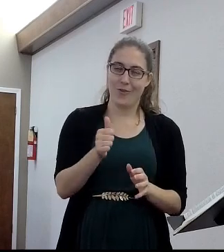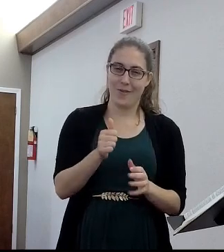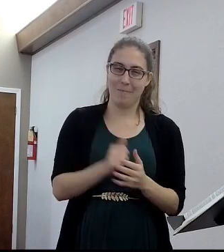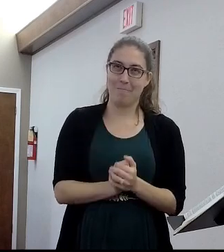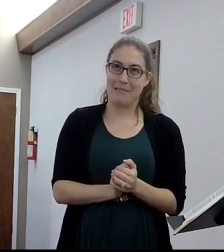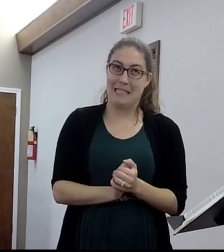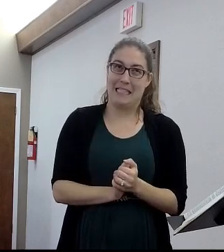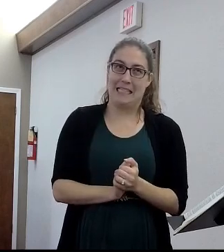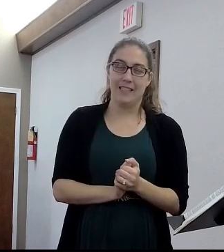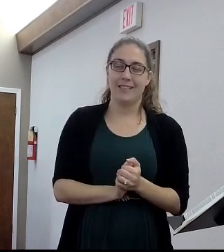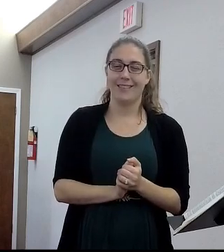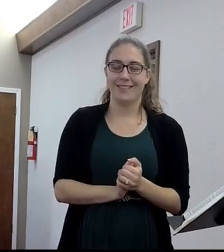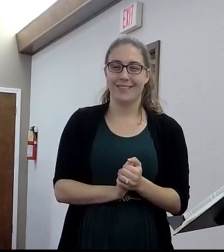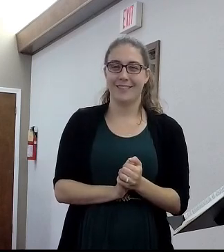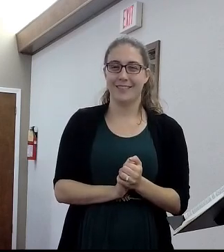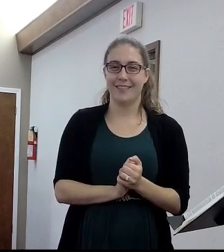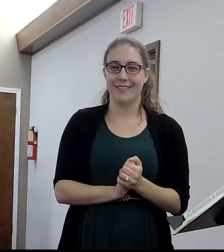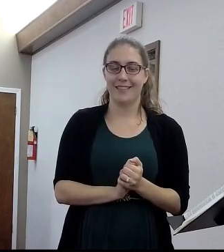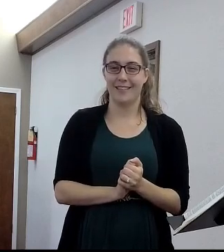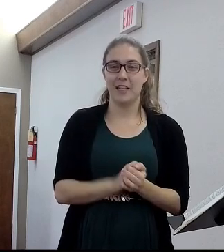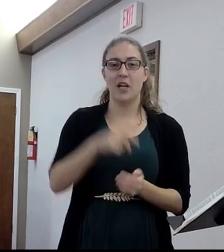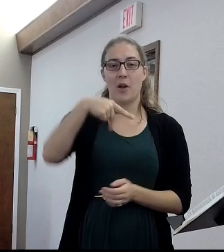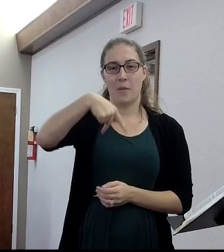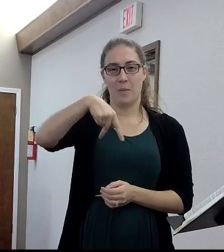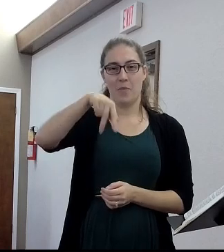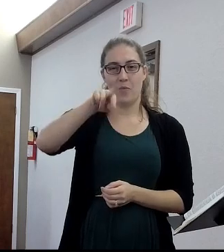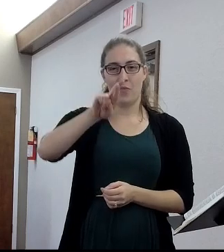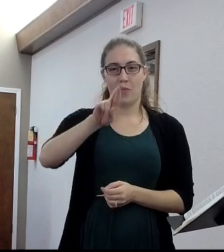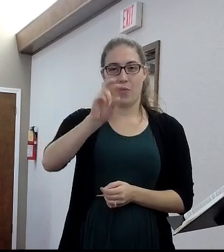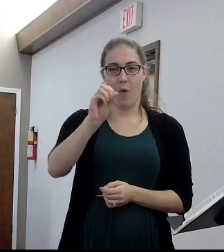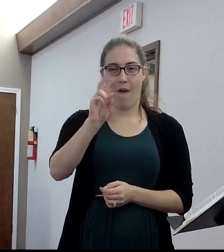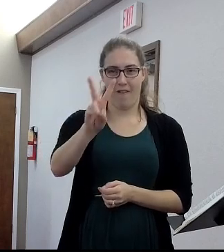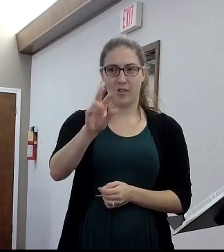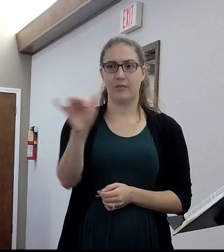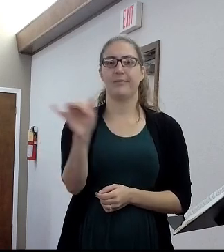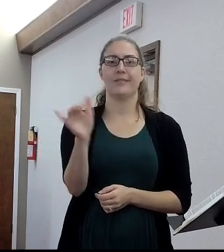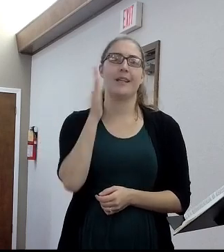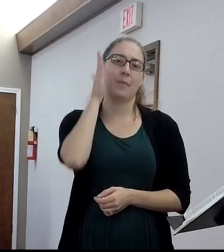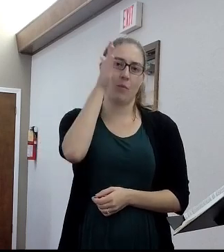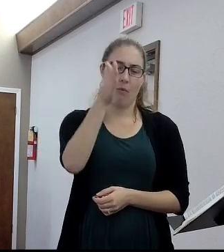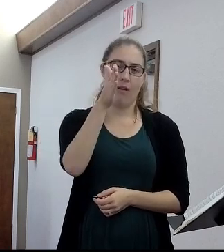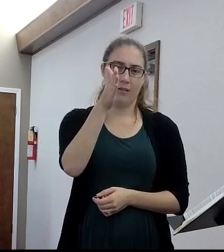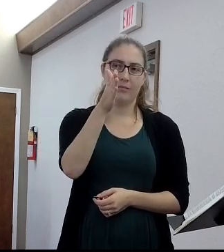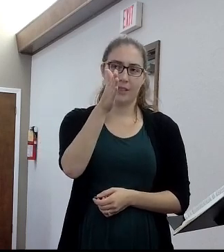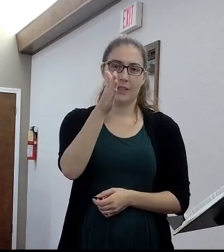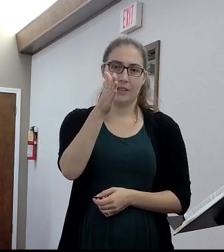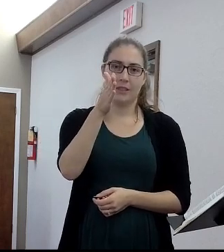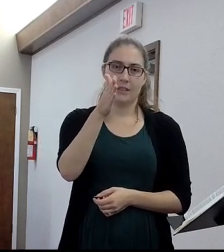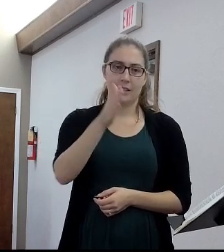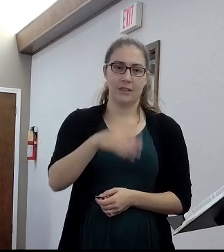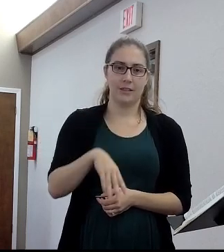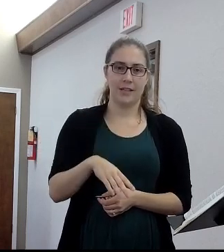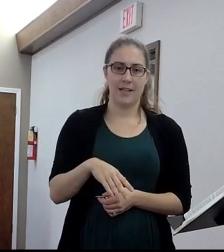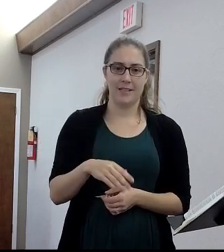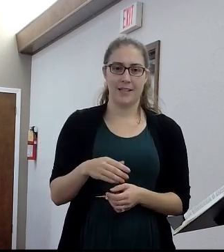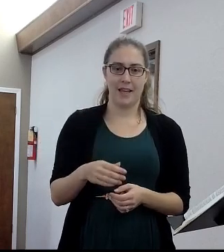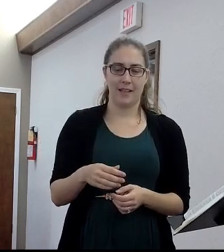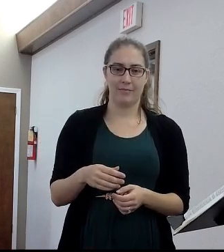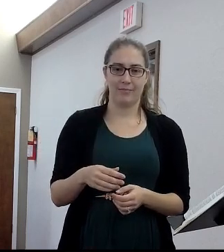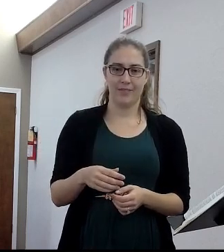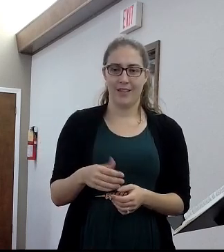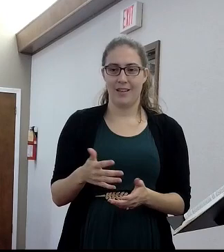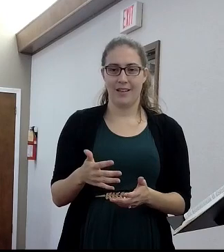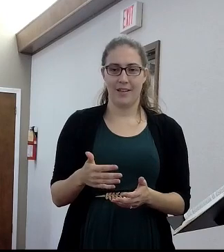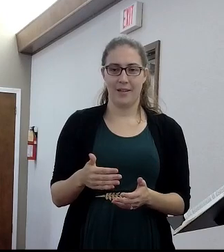This is how Proverbs is going to go because this last section of Hebrews is kind of like Proverbs. It's like, here's a principle, here's a principle, here's a principle.